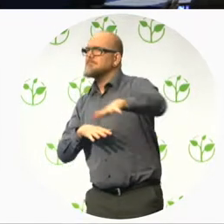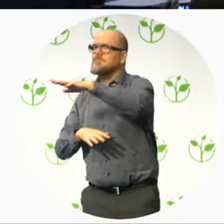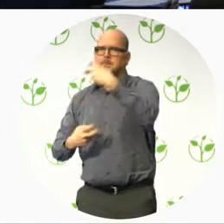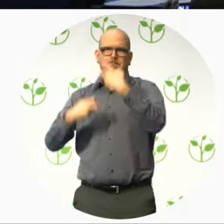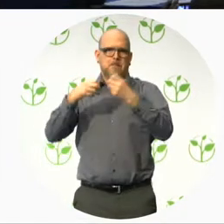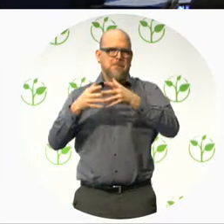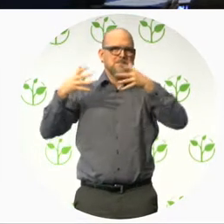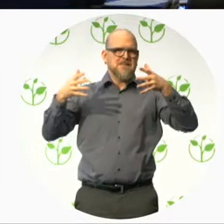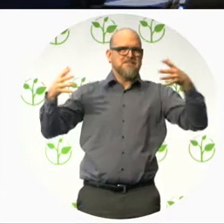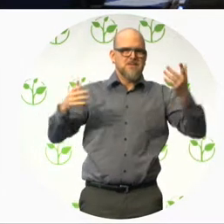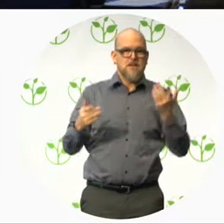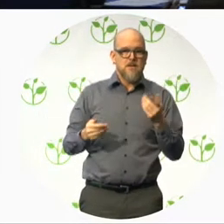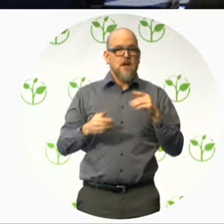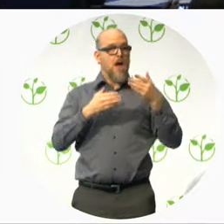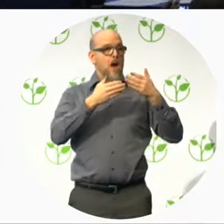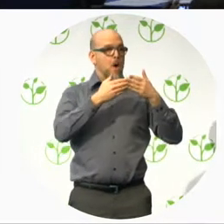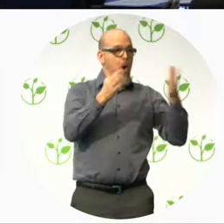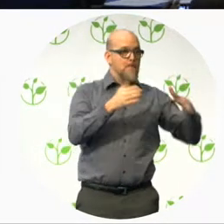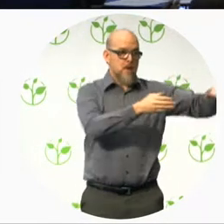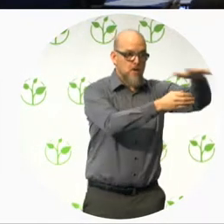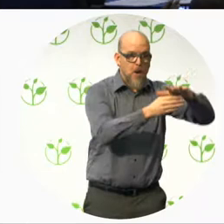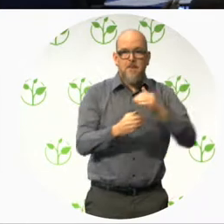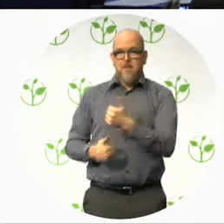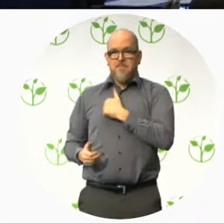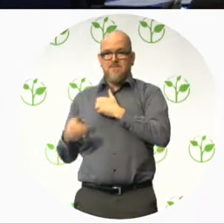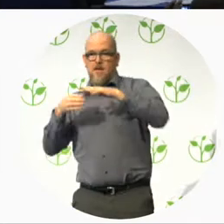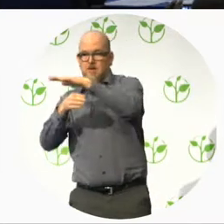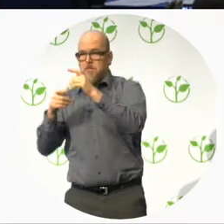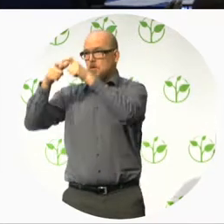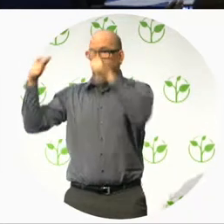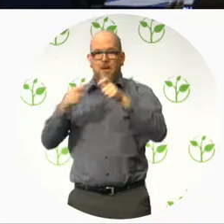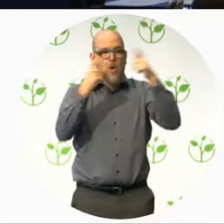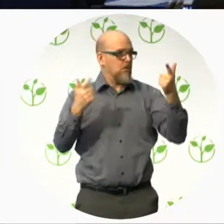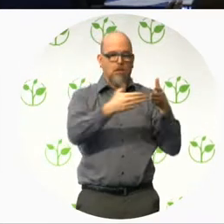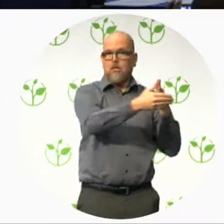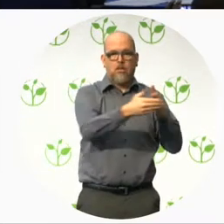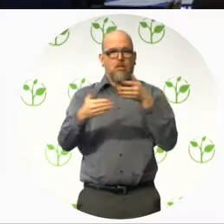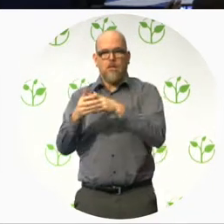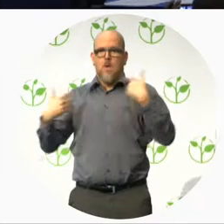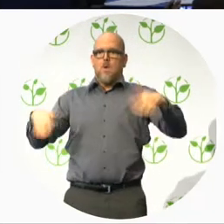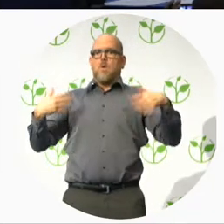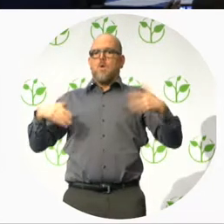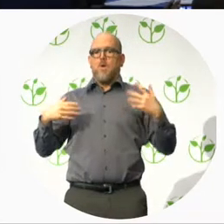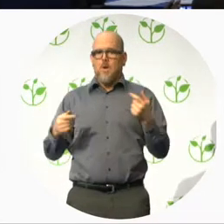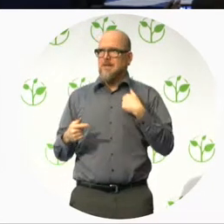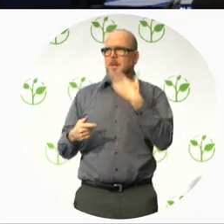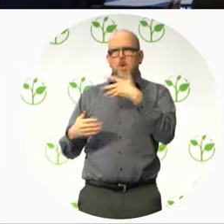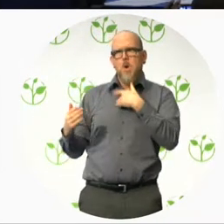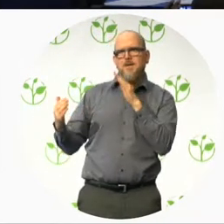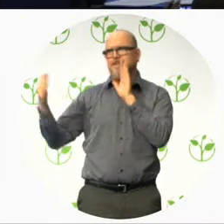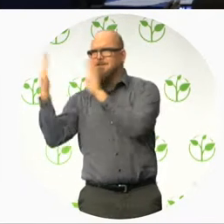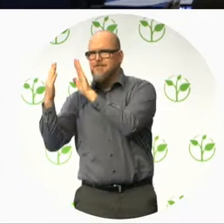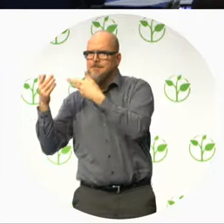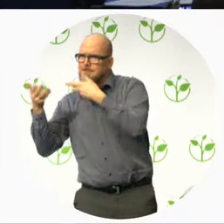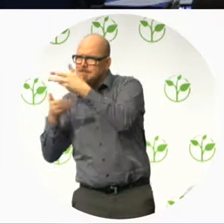So with our support, the government of Paraguay started to create new laws and policies to